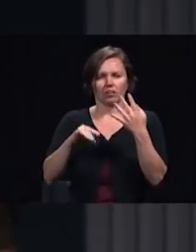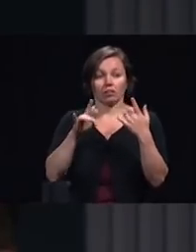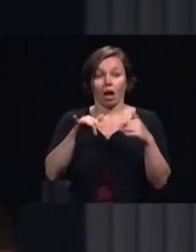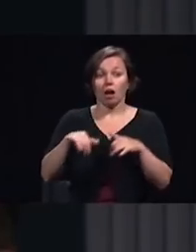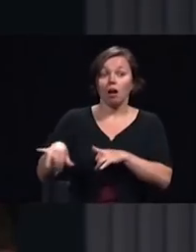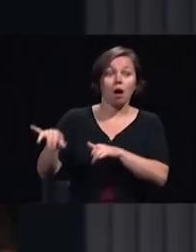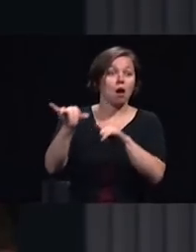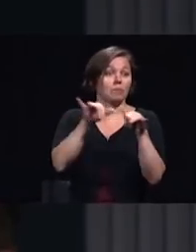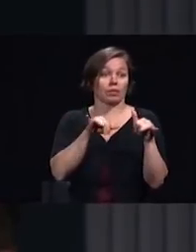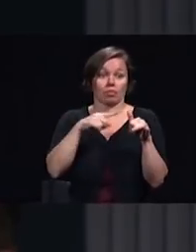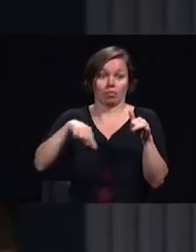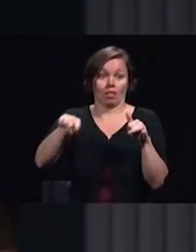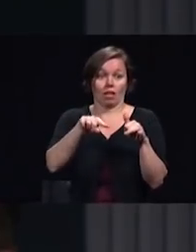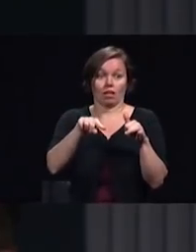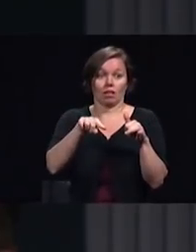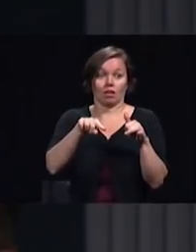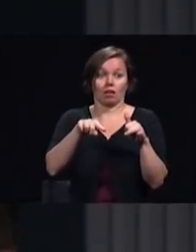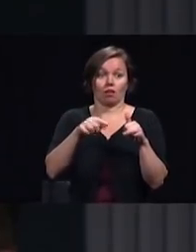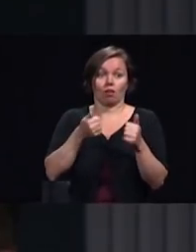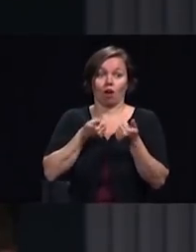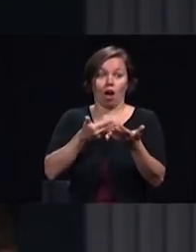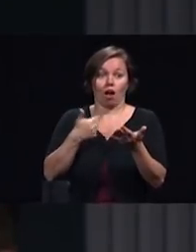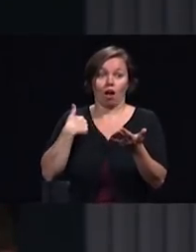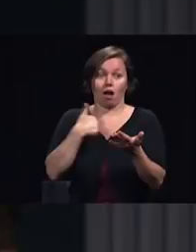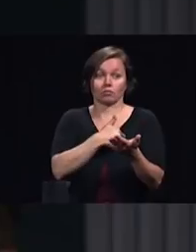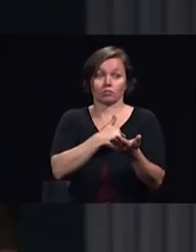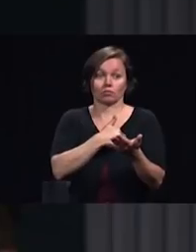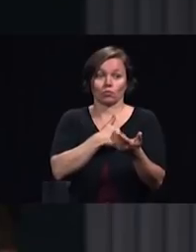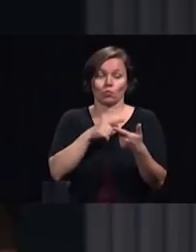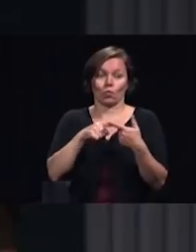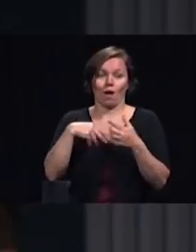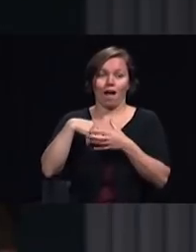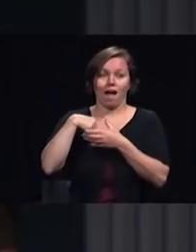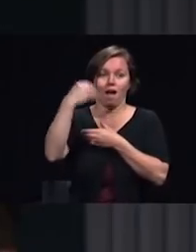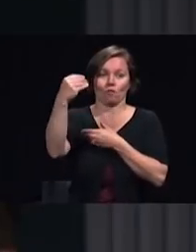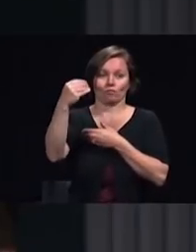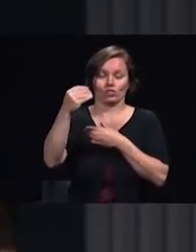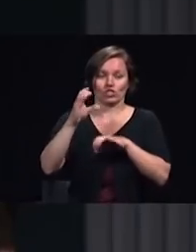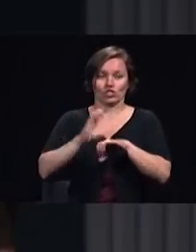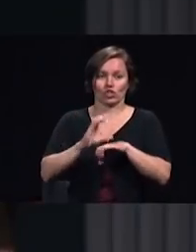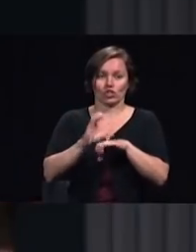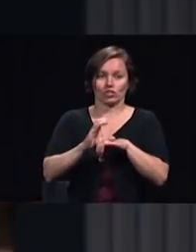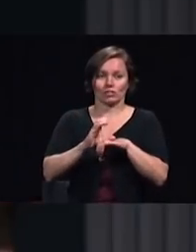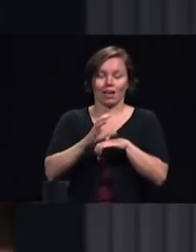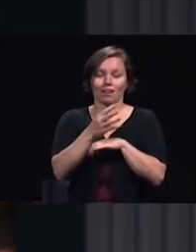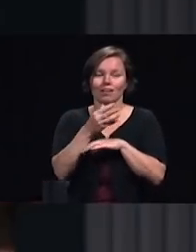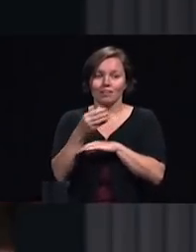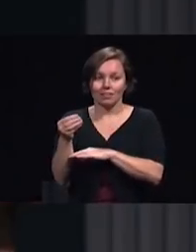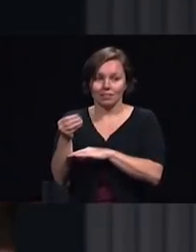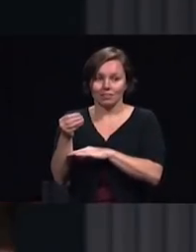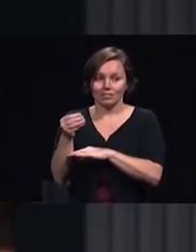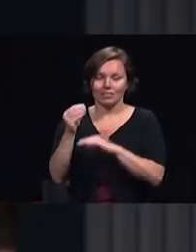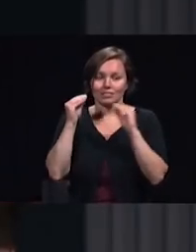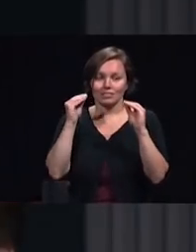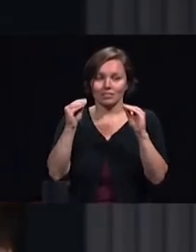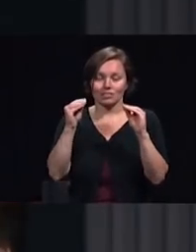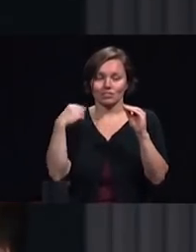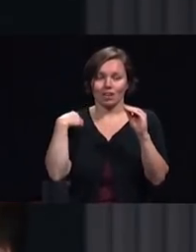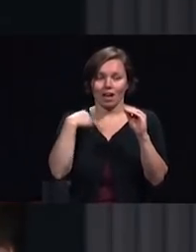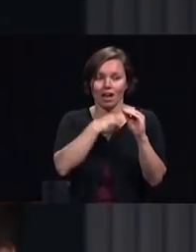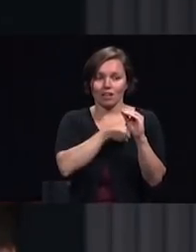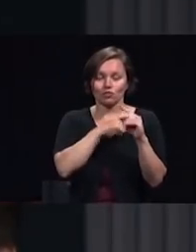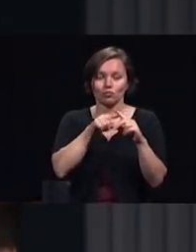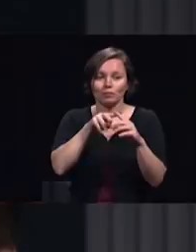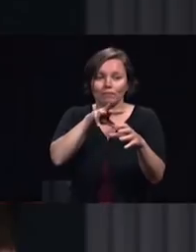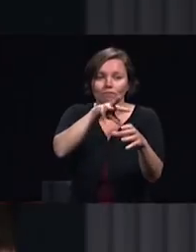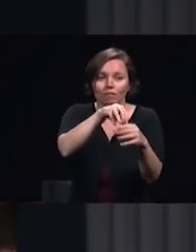they are getting us outside of the four walls of the church and they are embedding us in the community where we